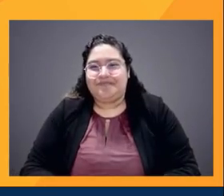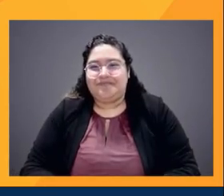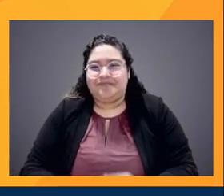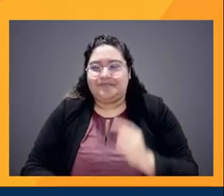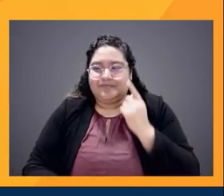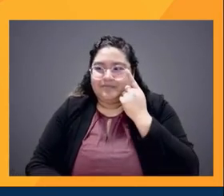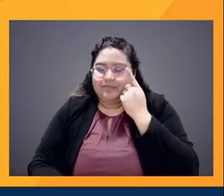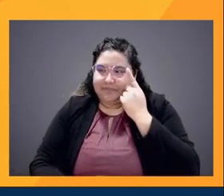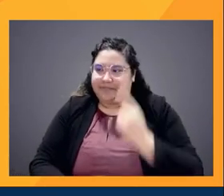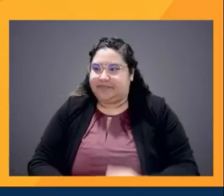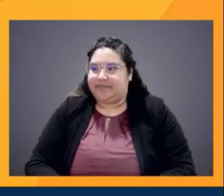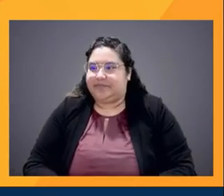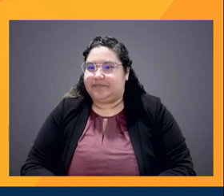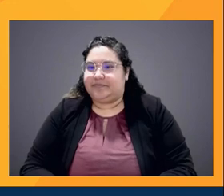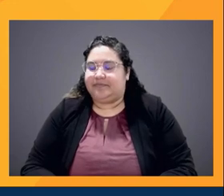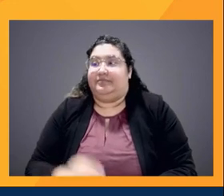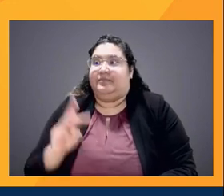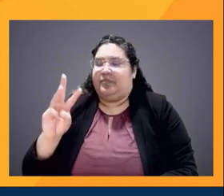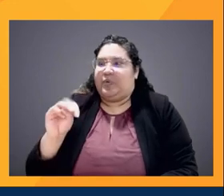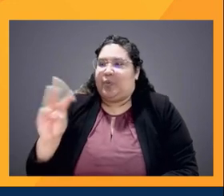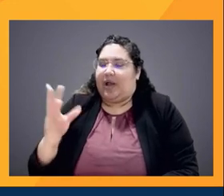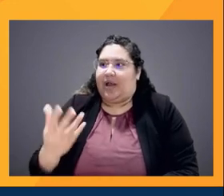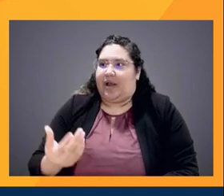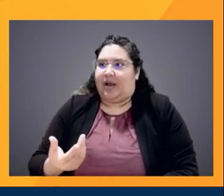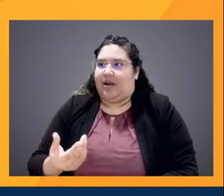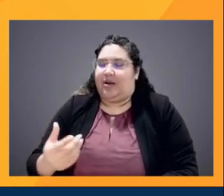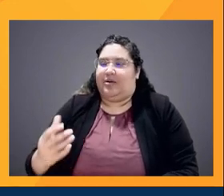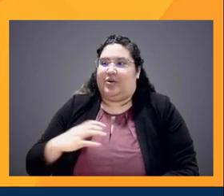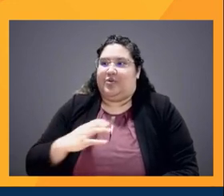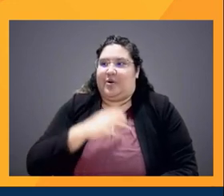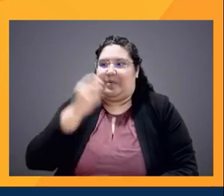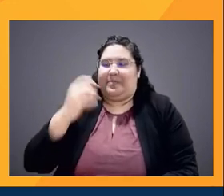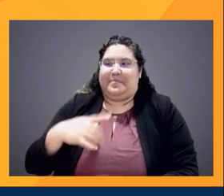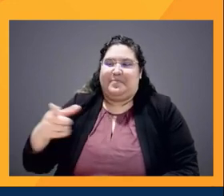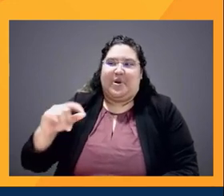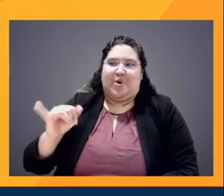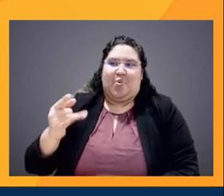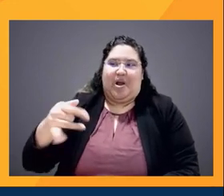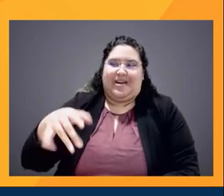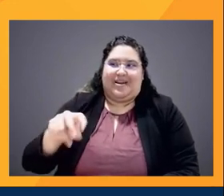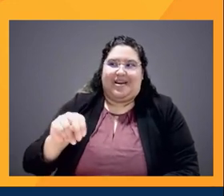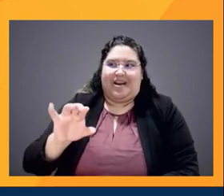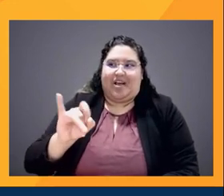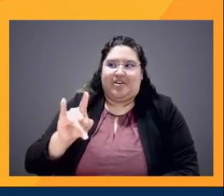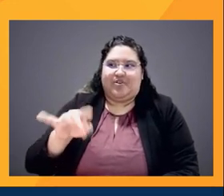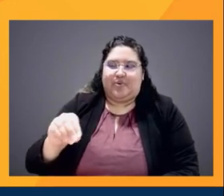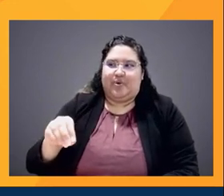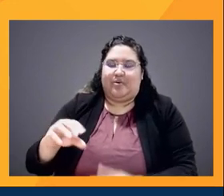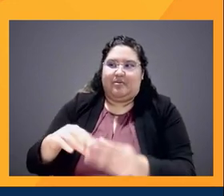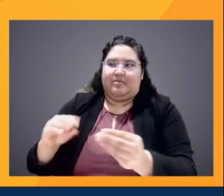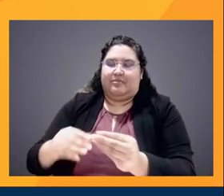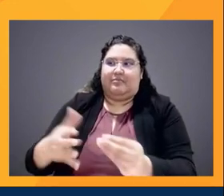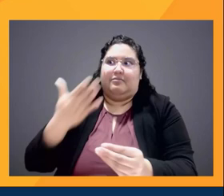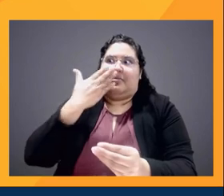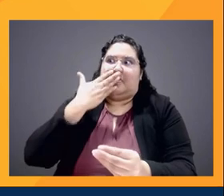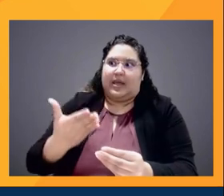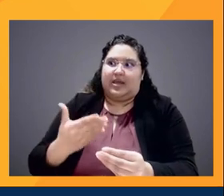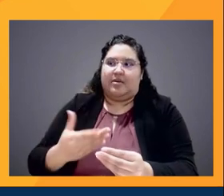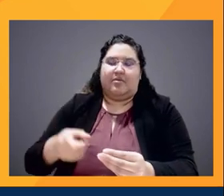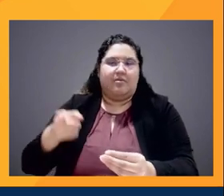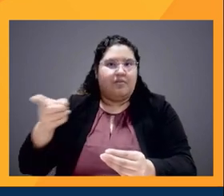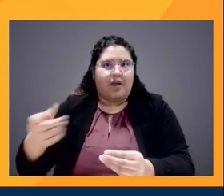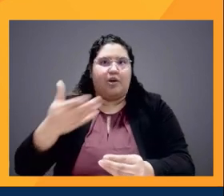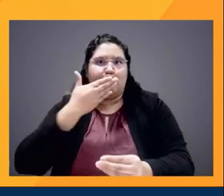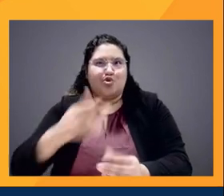Thank you so much to Congressman Joaquin Castro for his opening remarks. He's setting a great tone for our